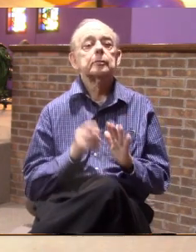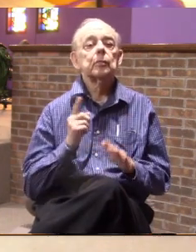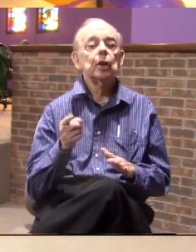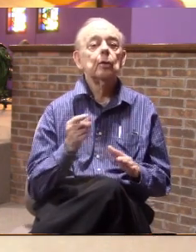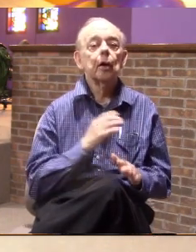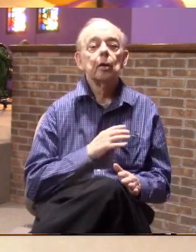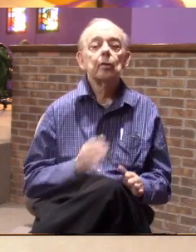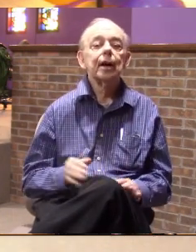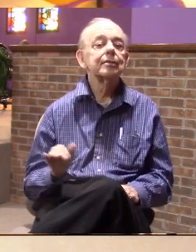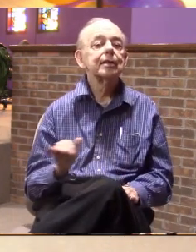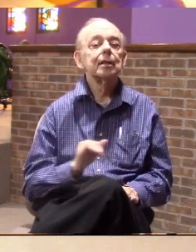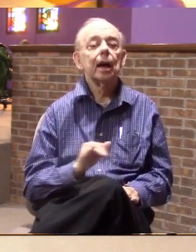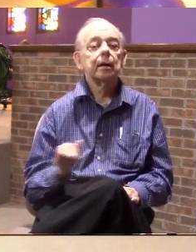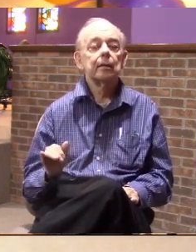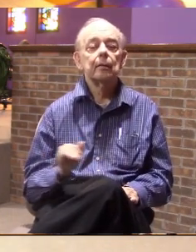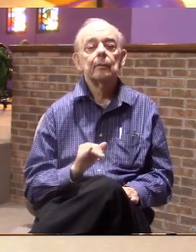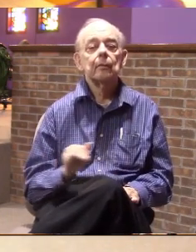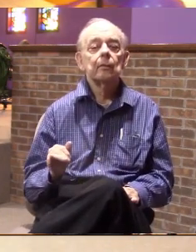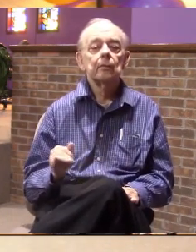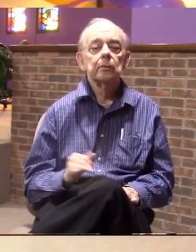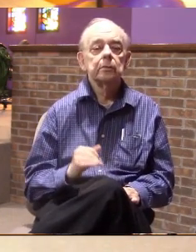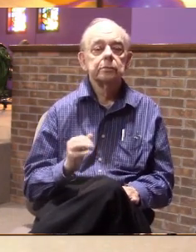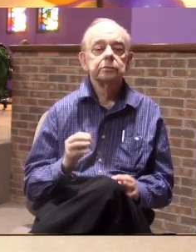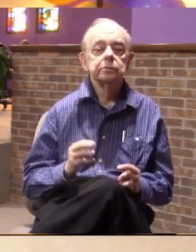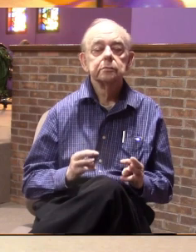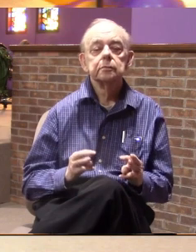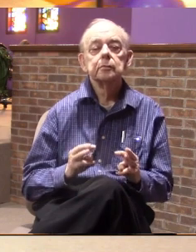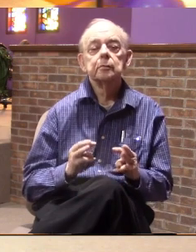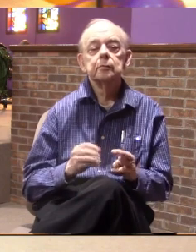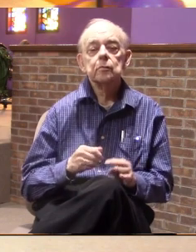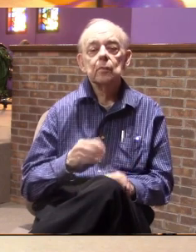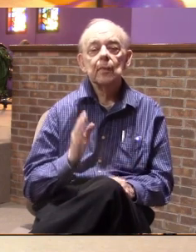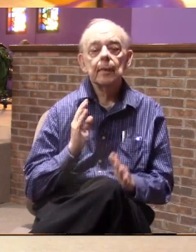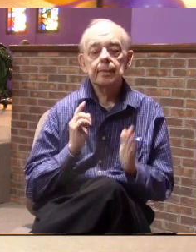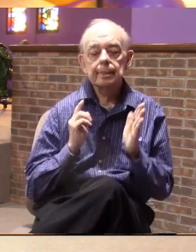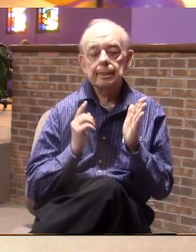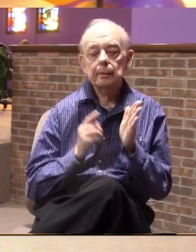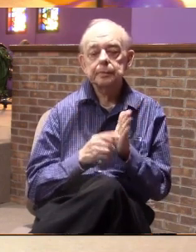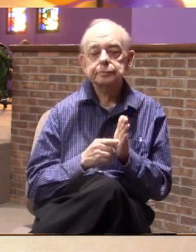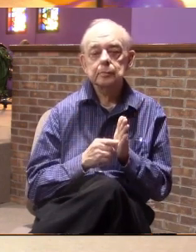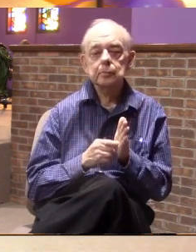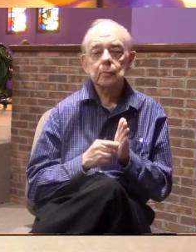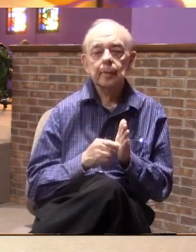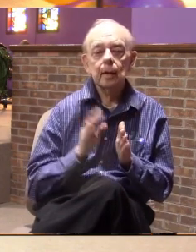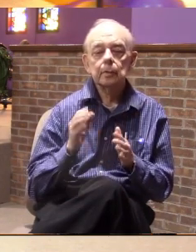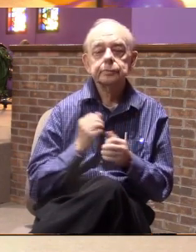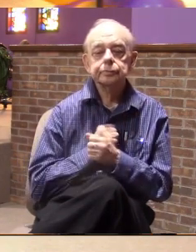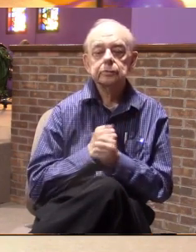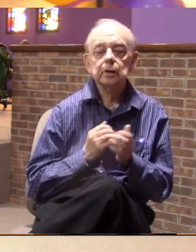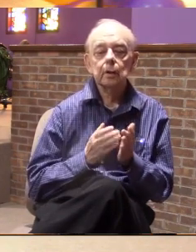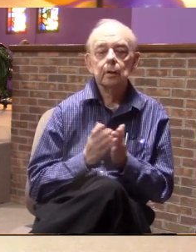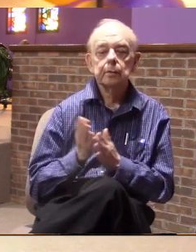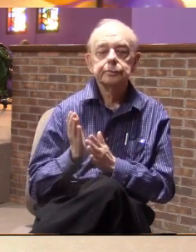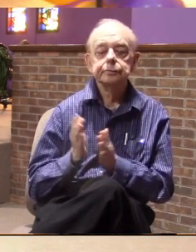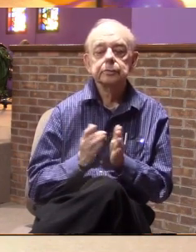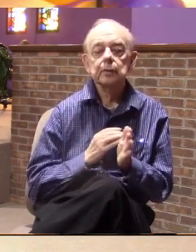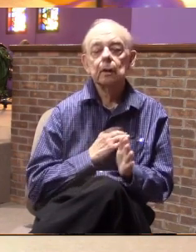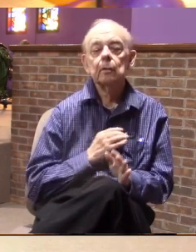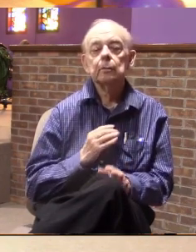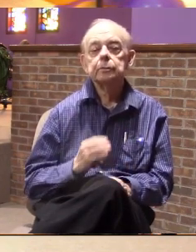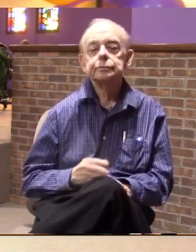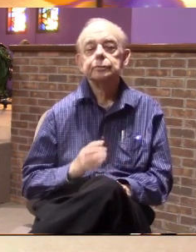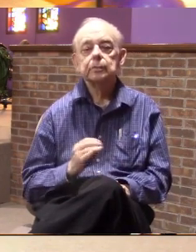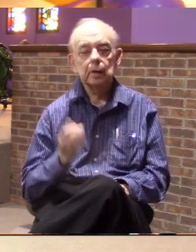are Christ-like. So if the way that God showed His love was through Christ,